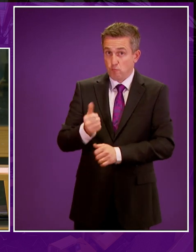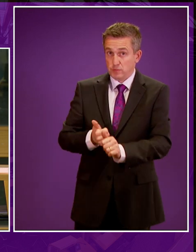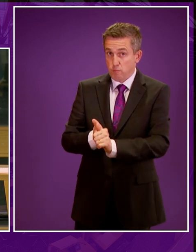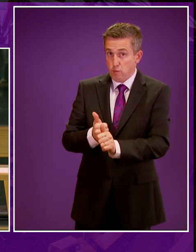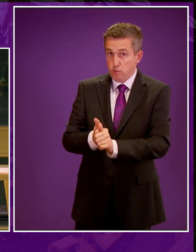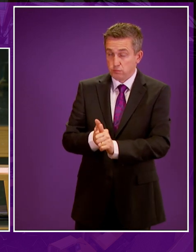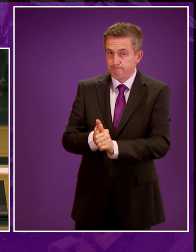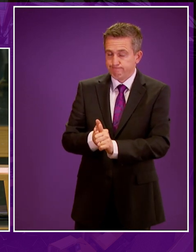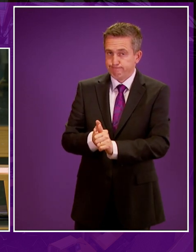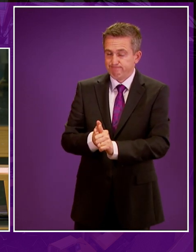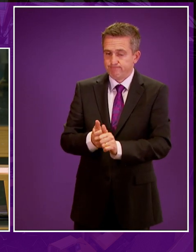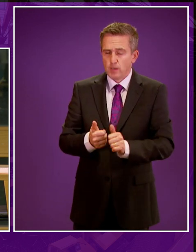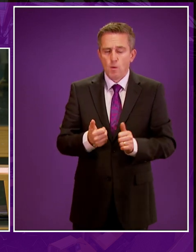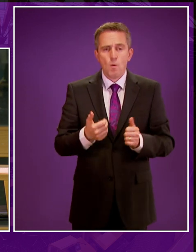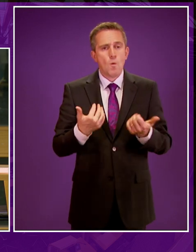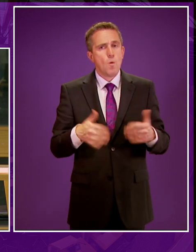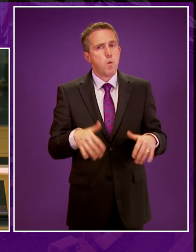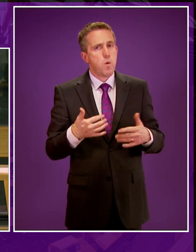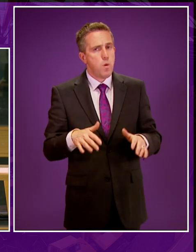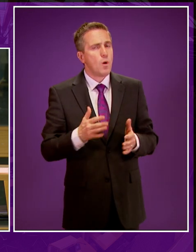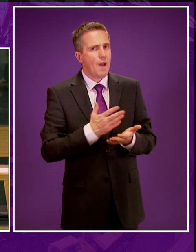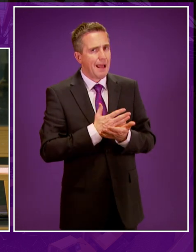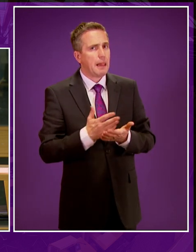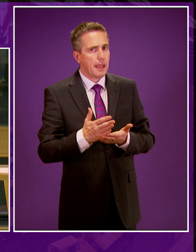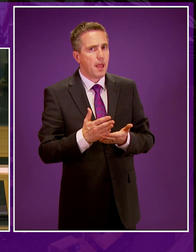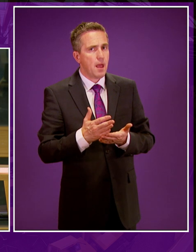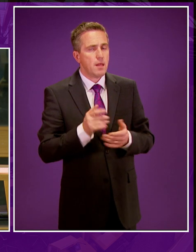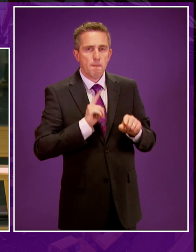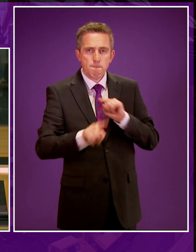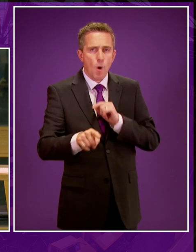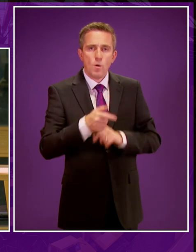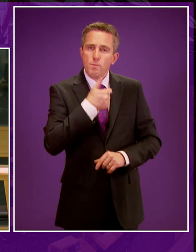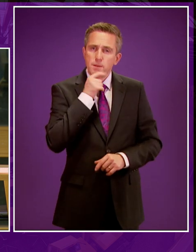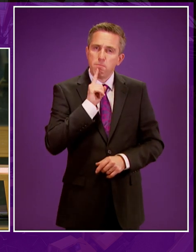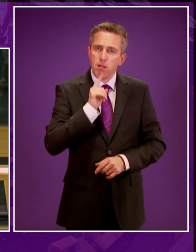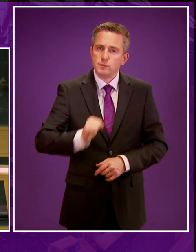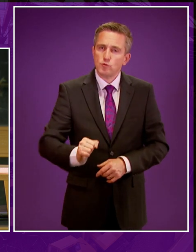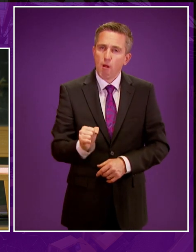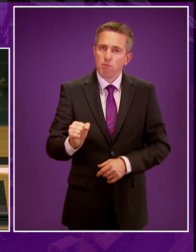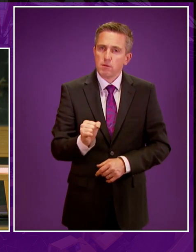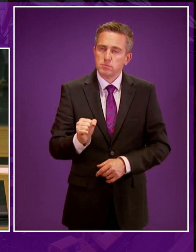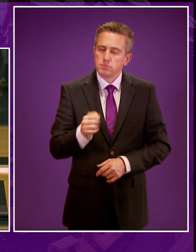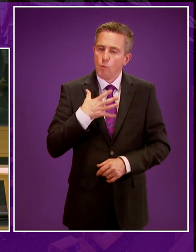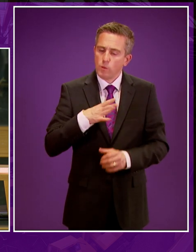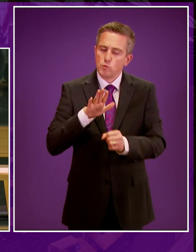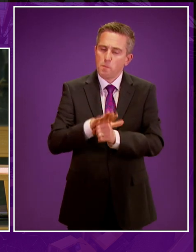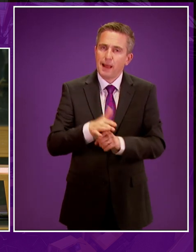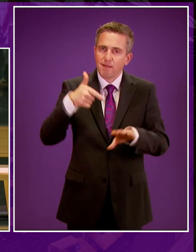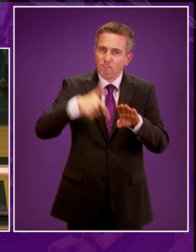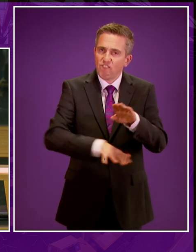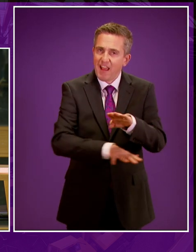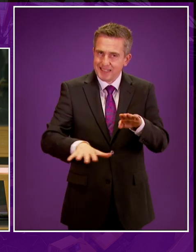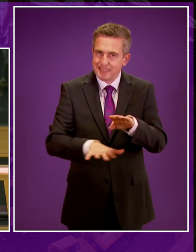That level of response is overwhelming and a clear indicator of support from the vast majority of people to move forward with a ban on fracking.